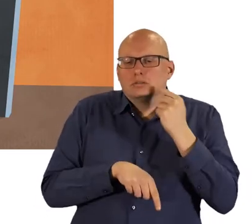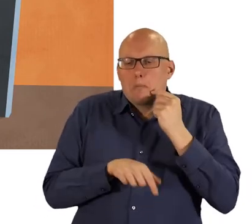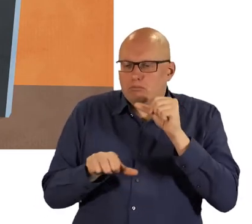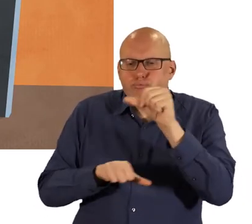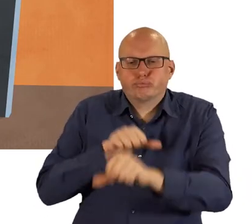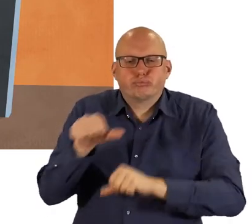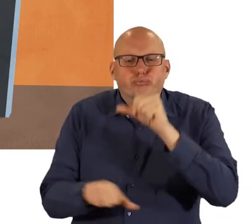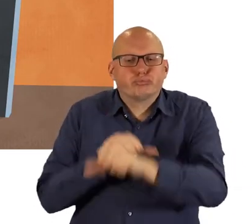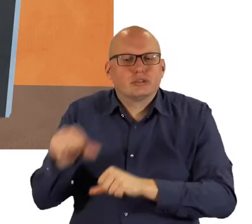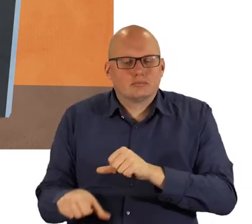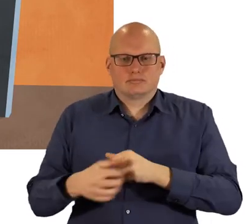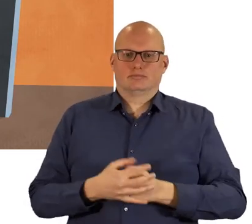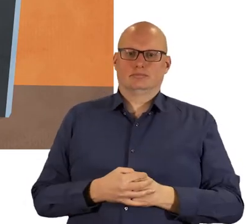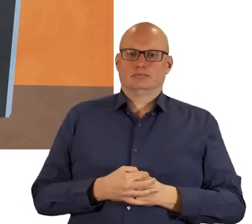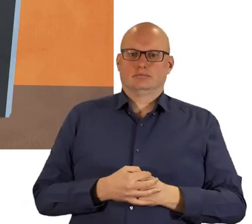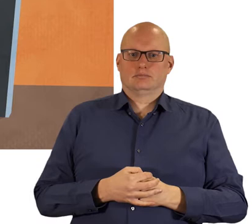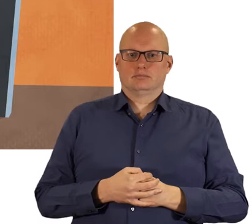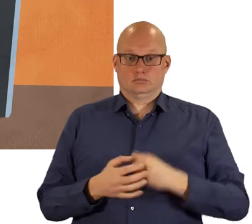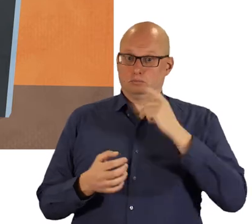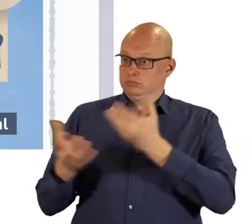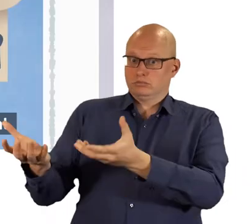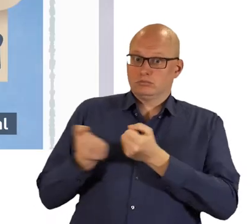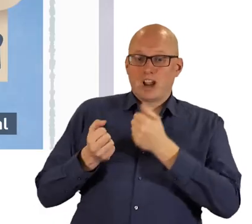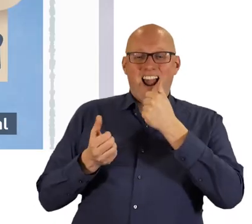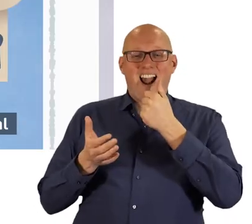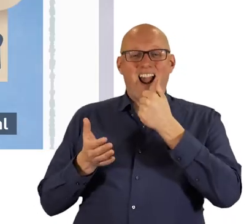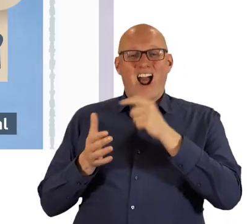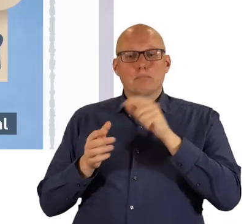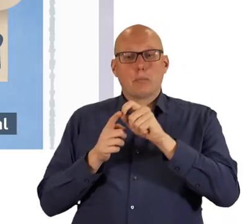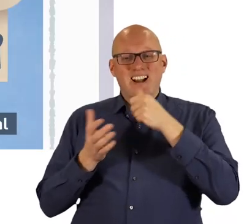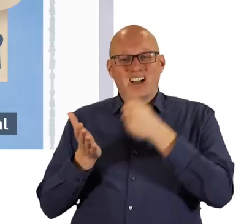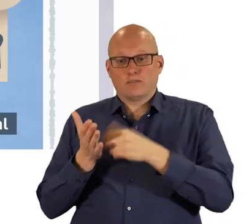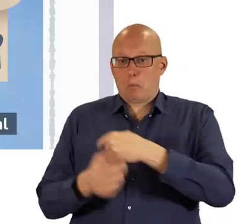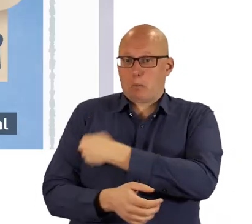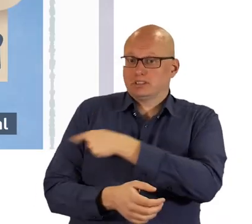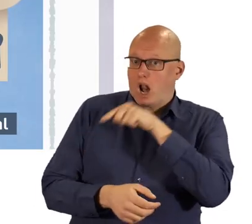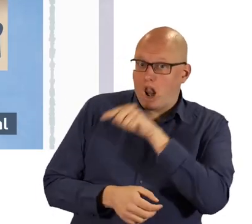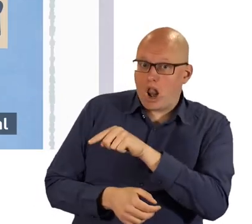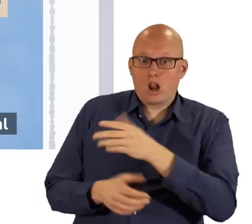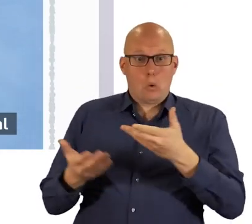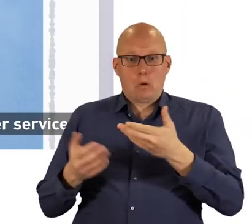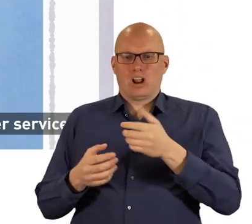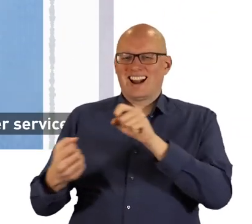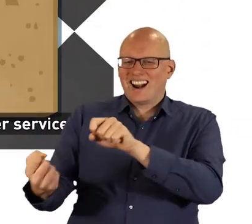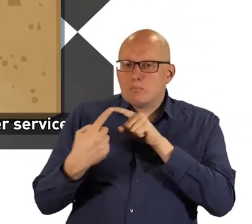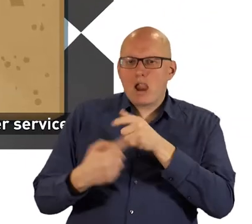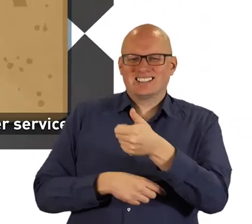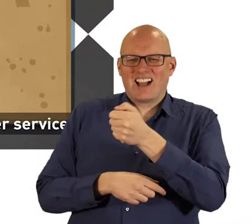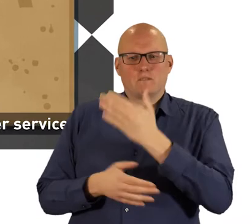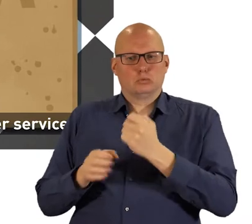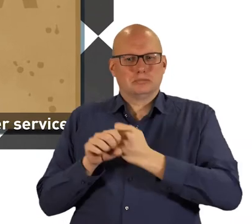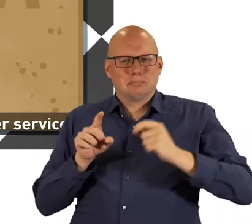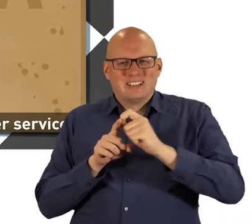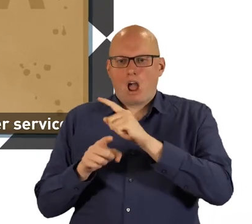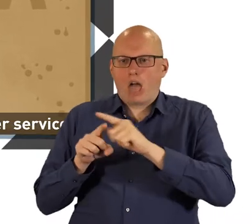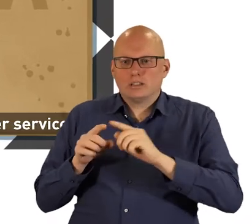use with just a few simple steps to get going you might be sent an appointment letter from the hospital or receive an